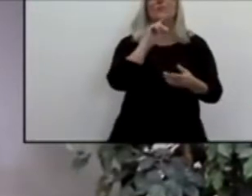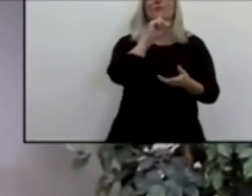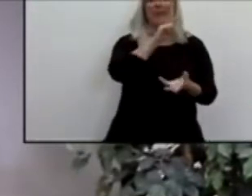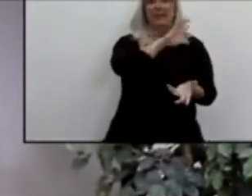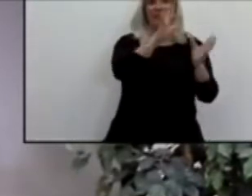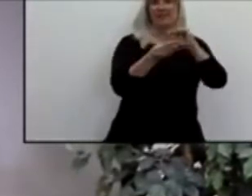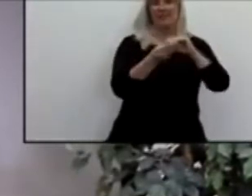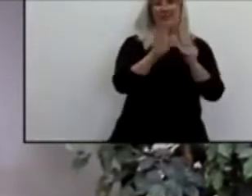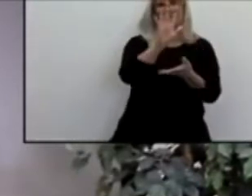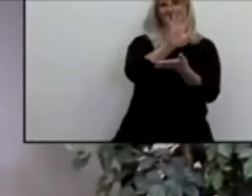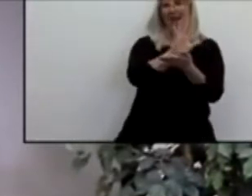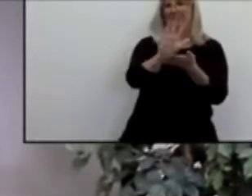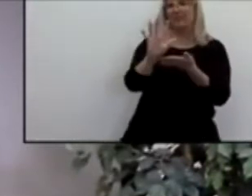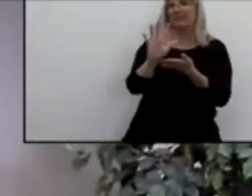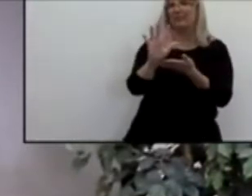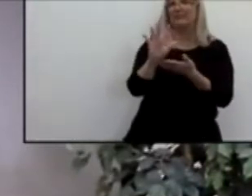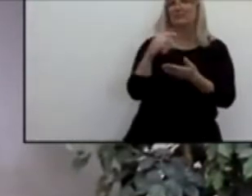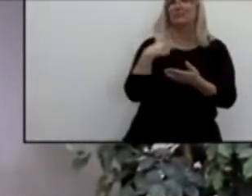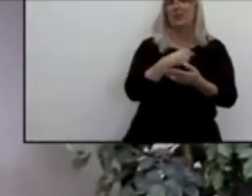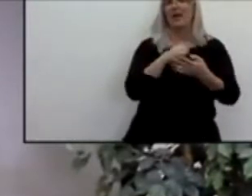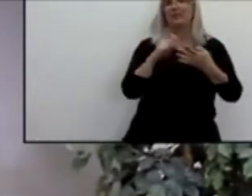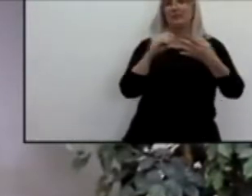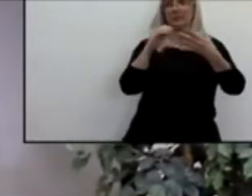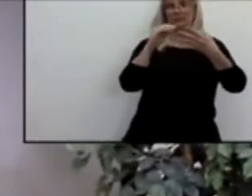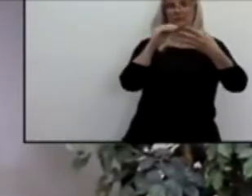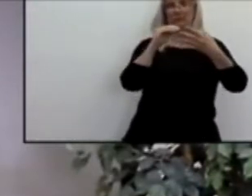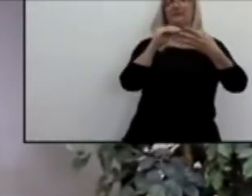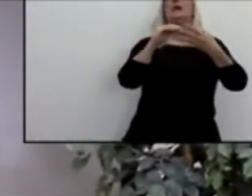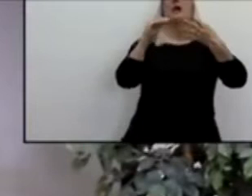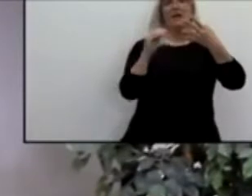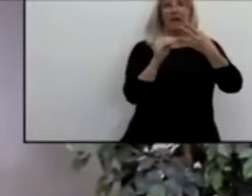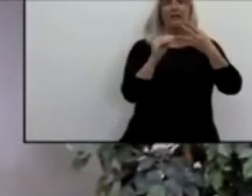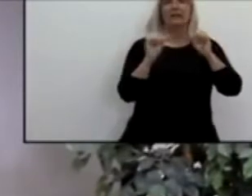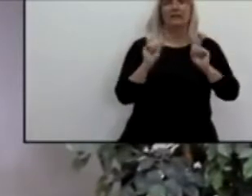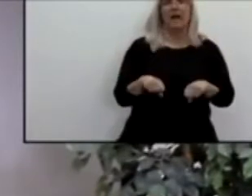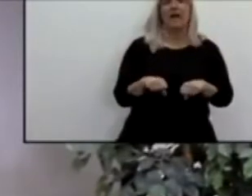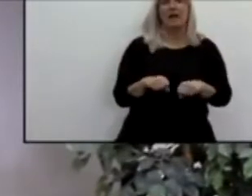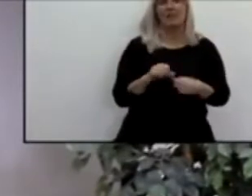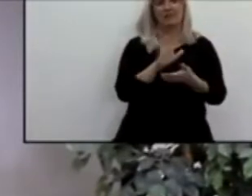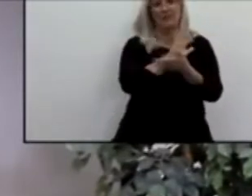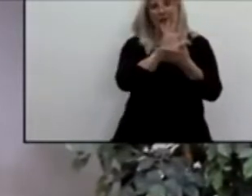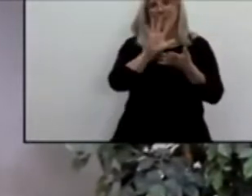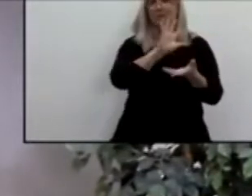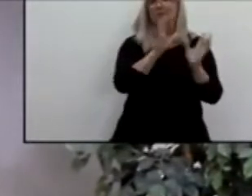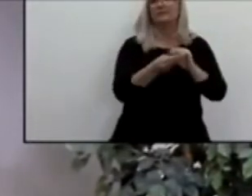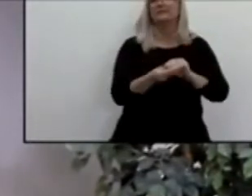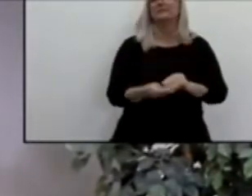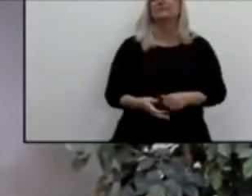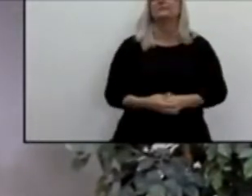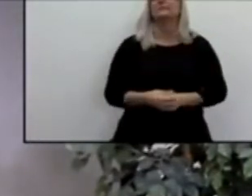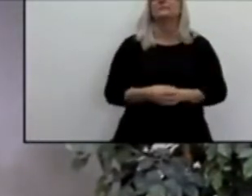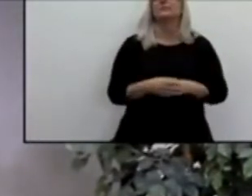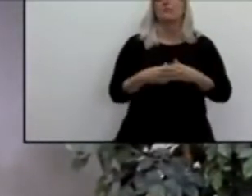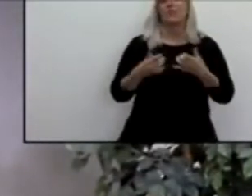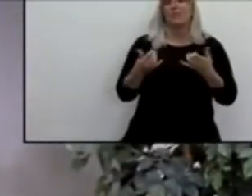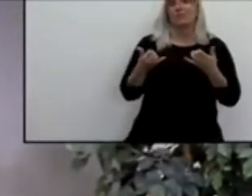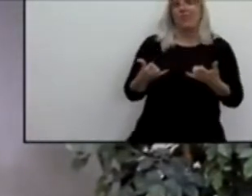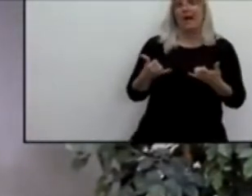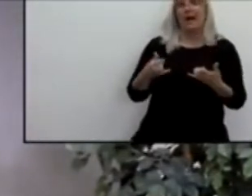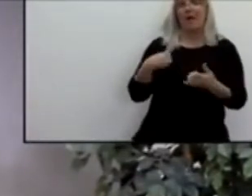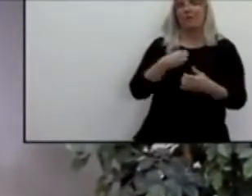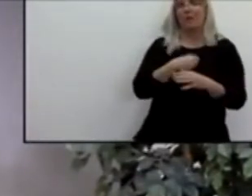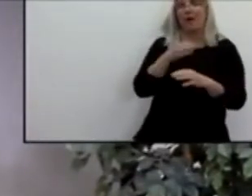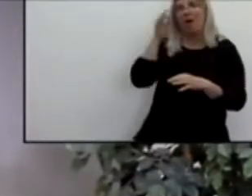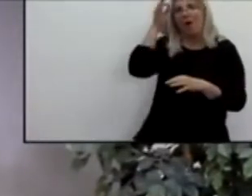phase, right? So we spent a little over like three weeks, I think almost a month in the red tier now. We just got to hit that orange tier number